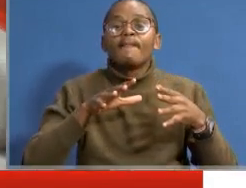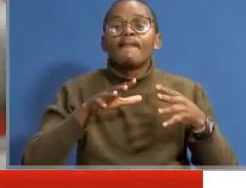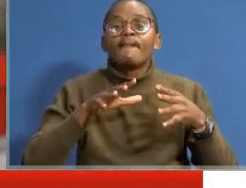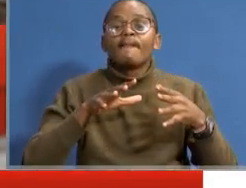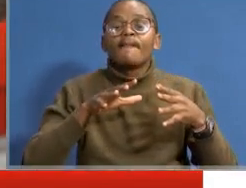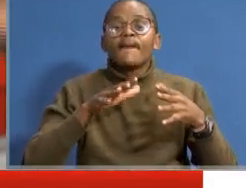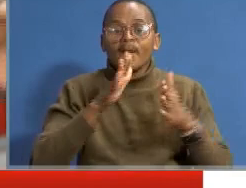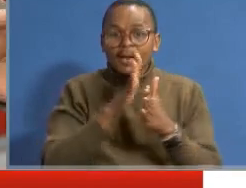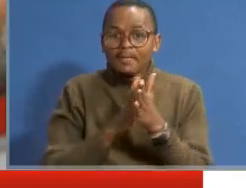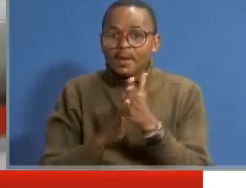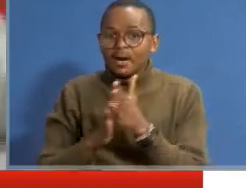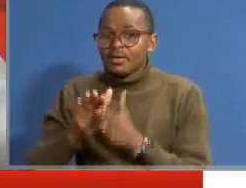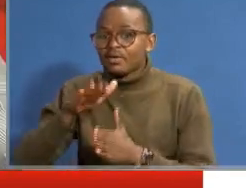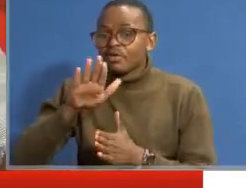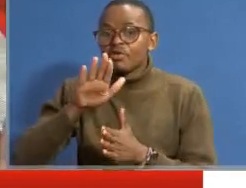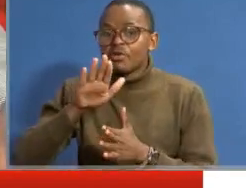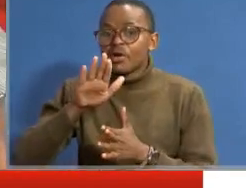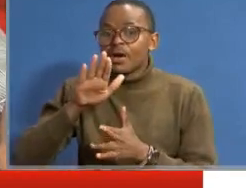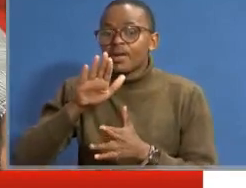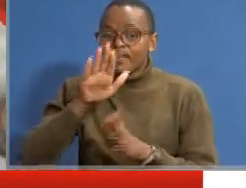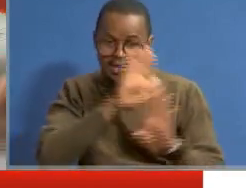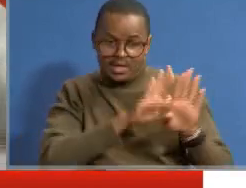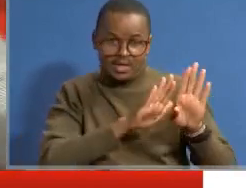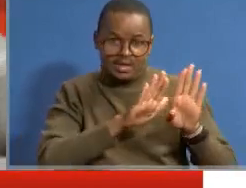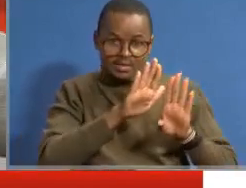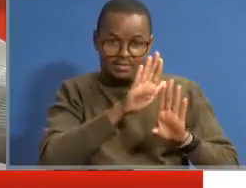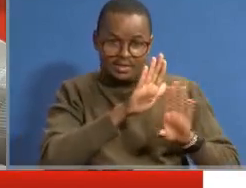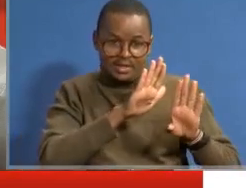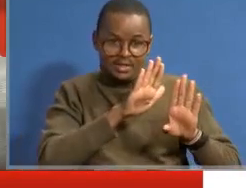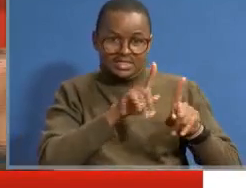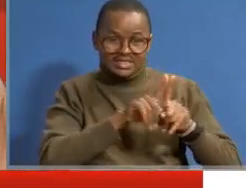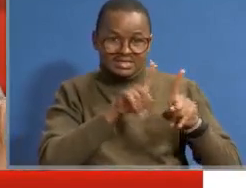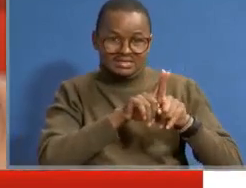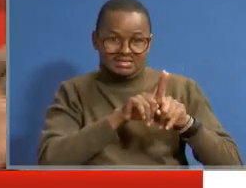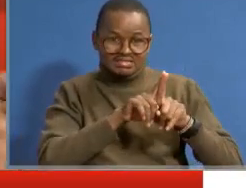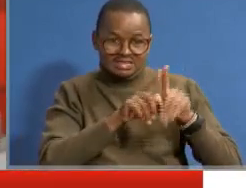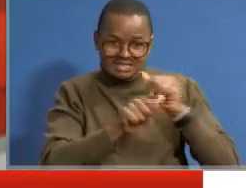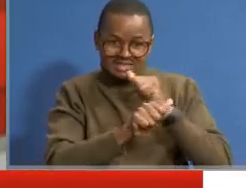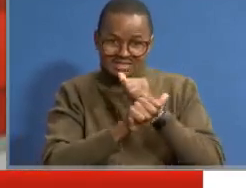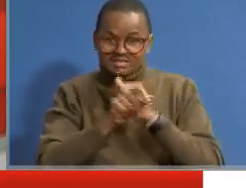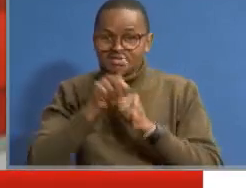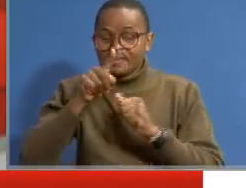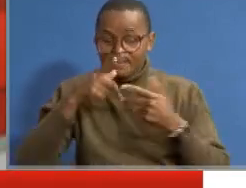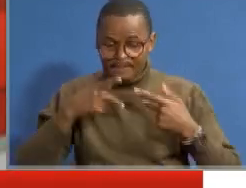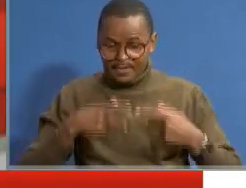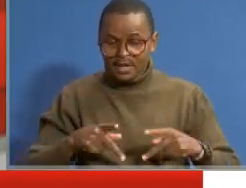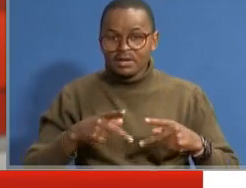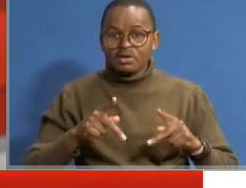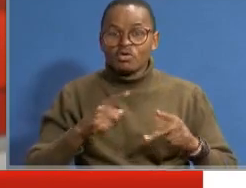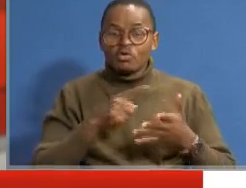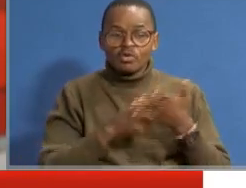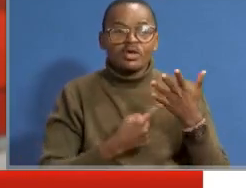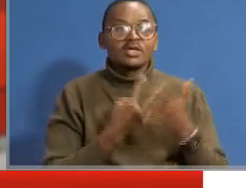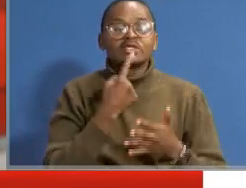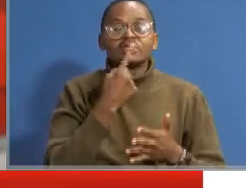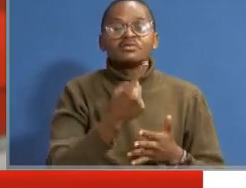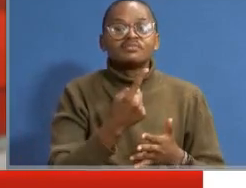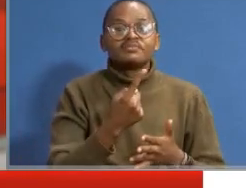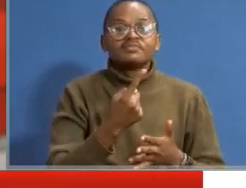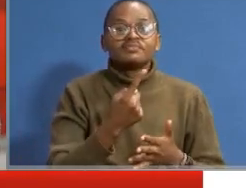malign your reputation and also hurt you. So for us as persons with disability, what we are saying,